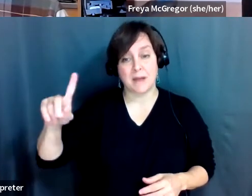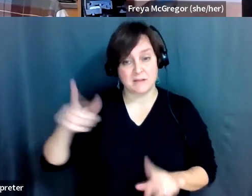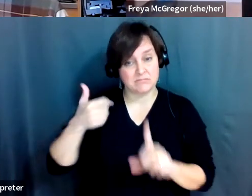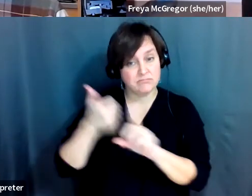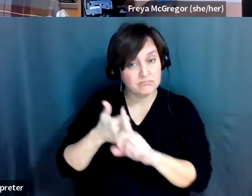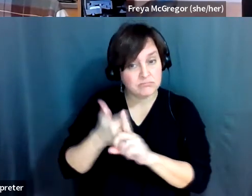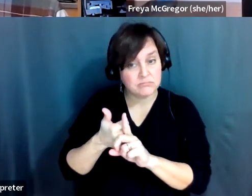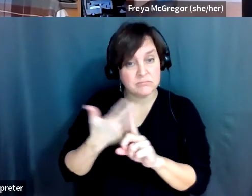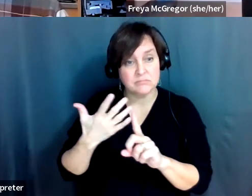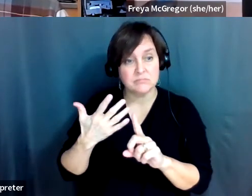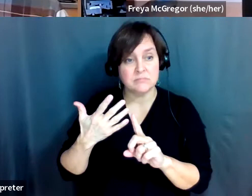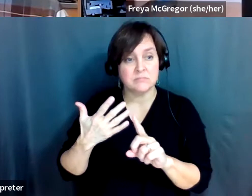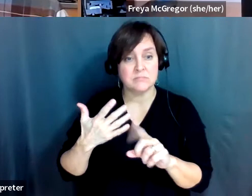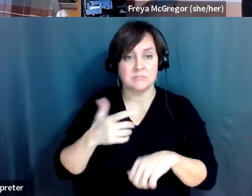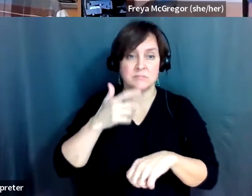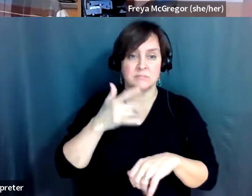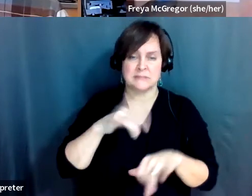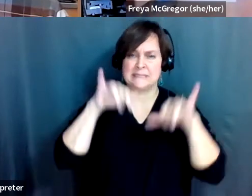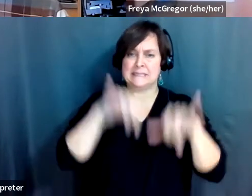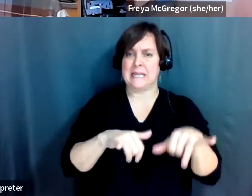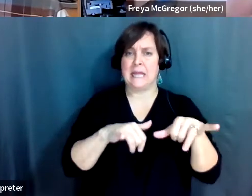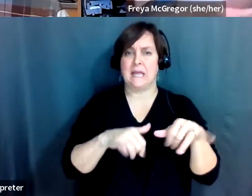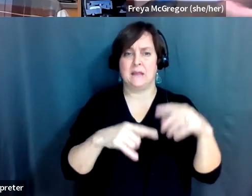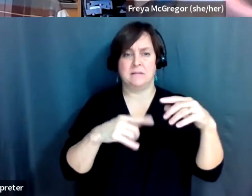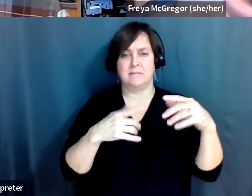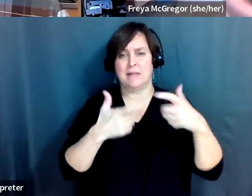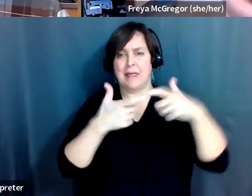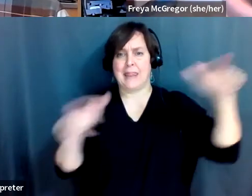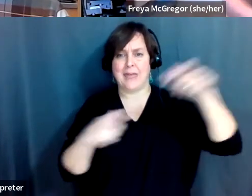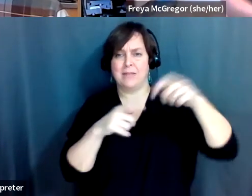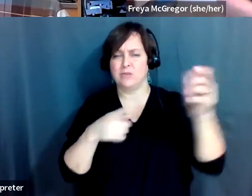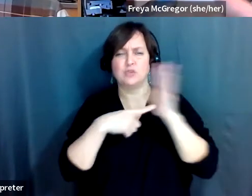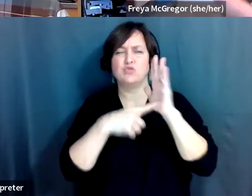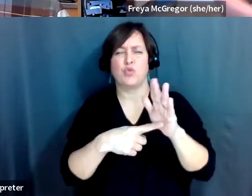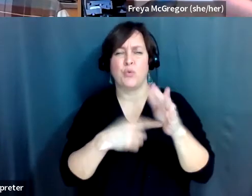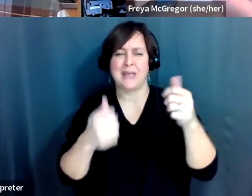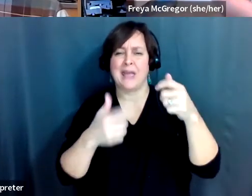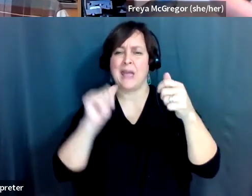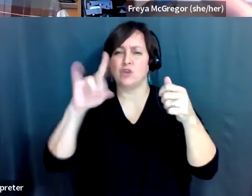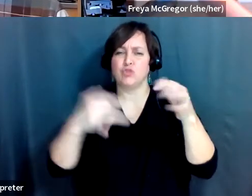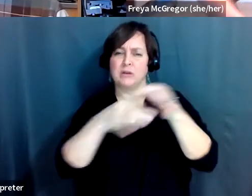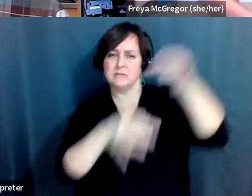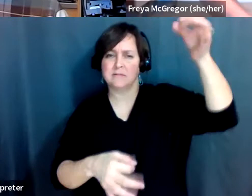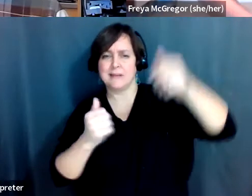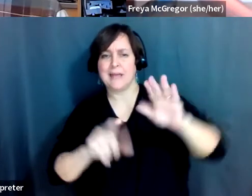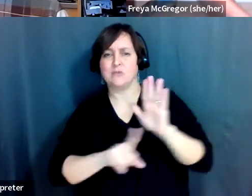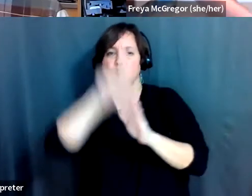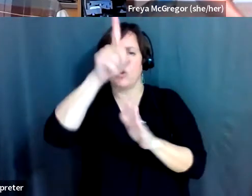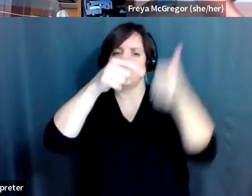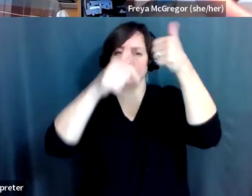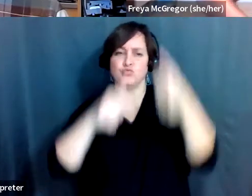fixed length. And maybe you can show that, Freya, where you can expand it.